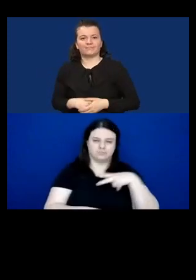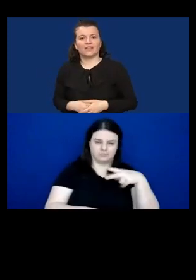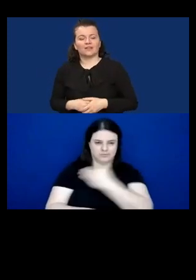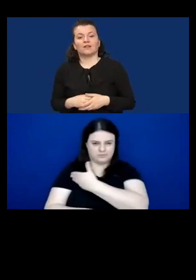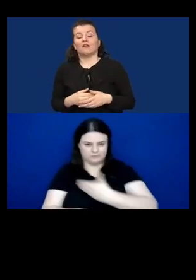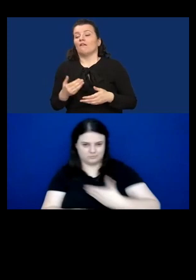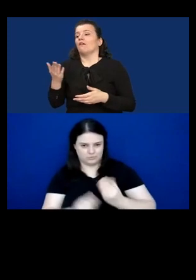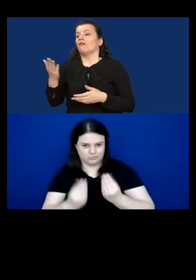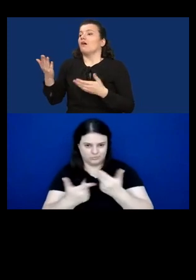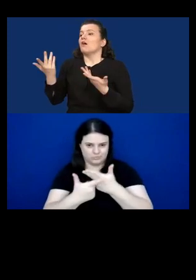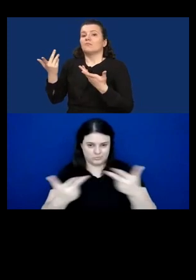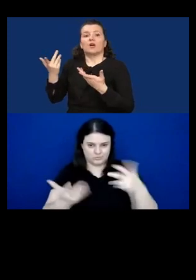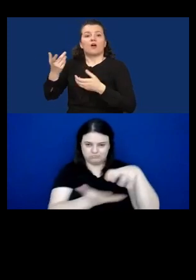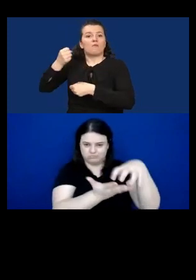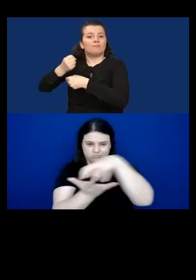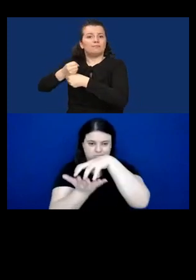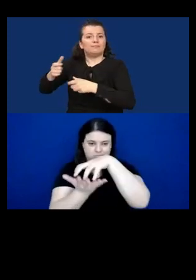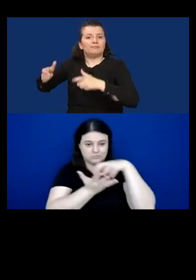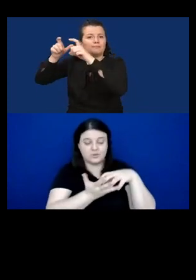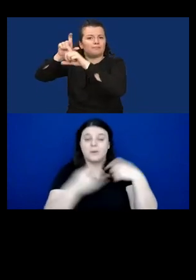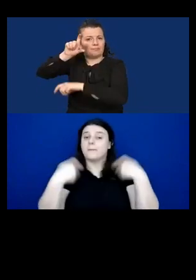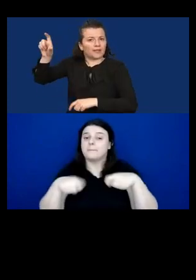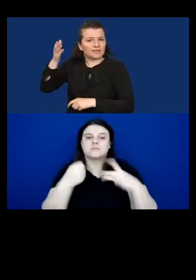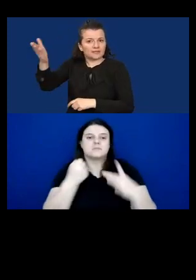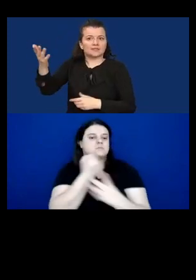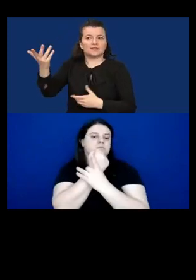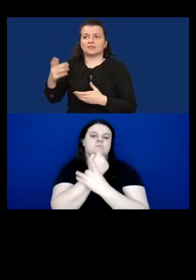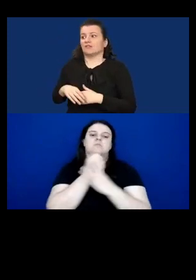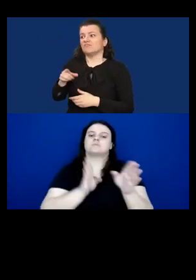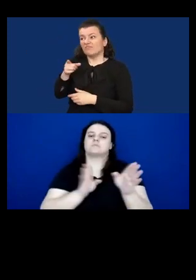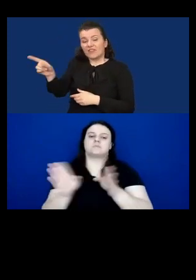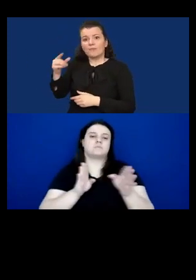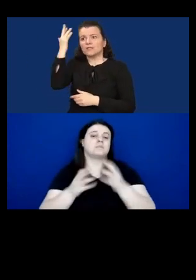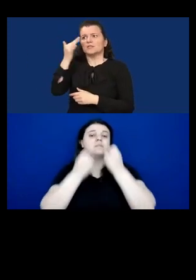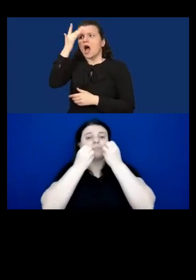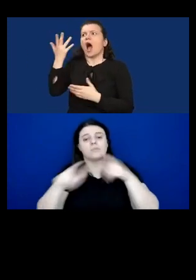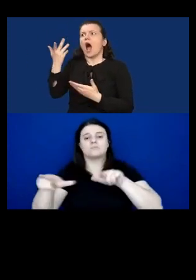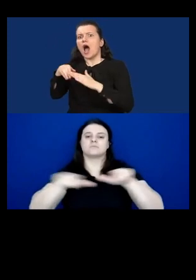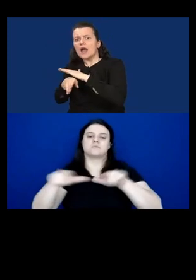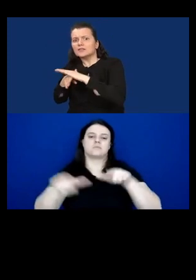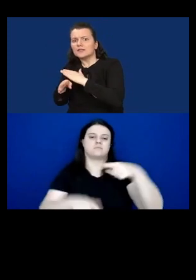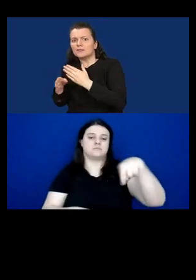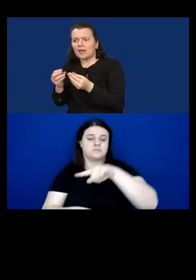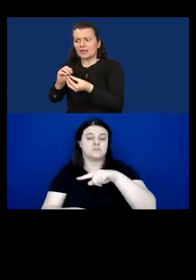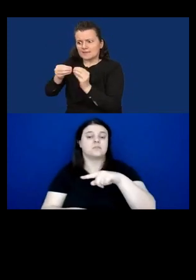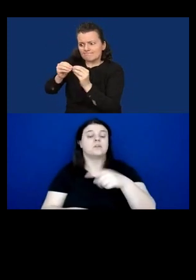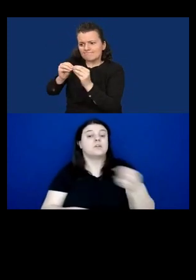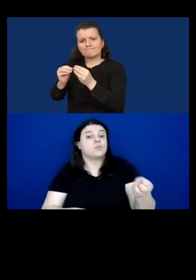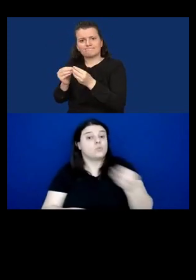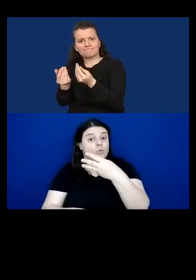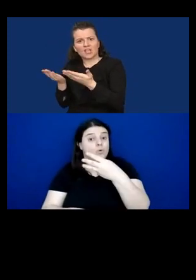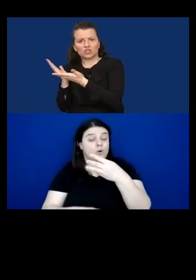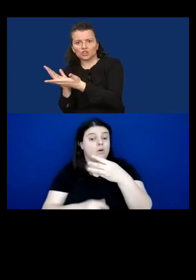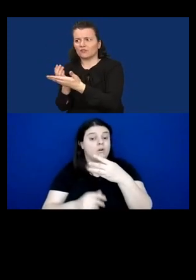sectors must ensure accessibility of goods and services and this is a fairly recent legal